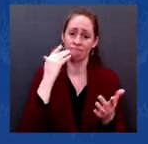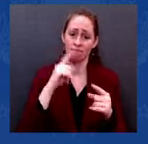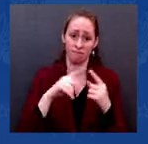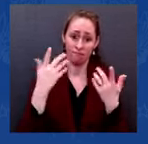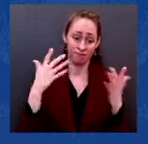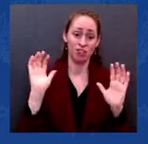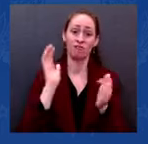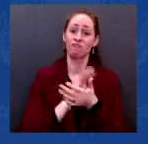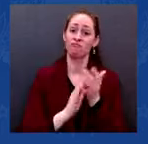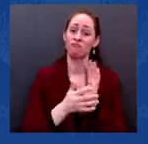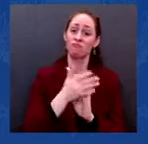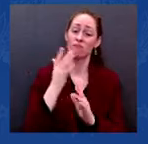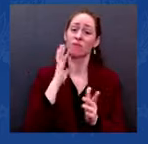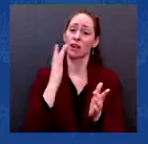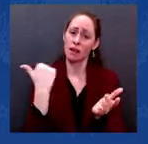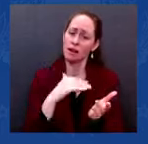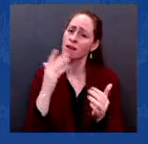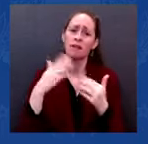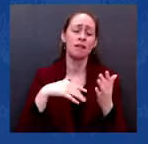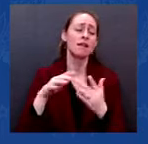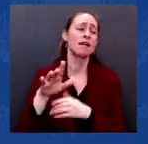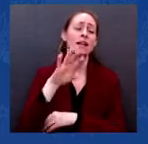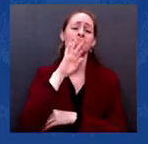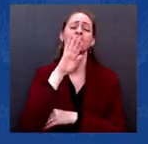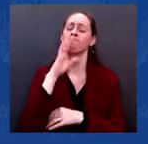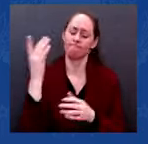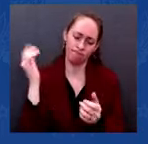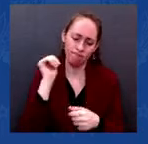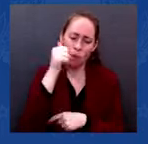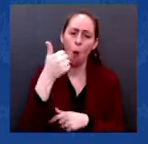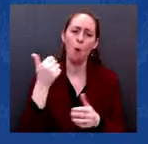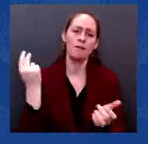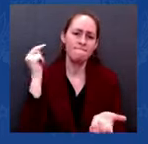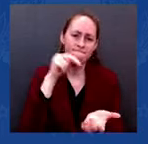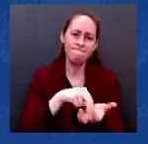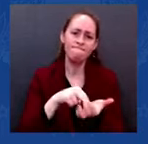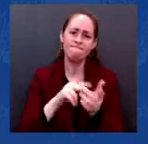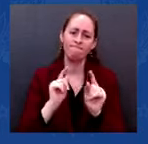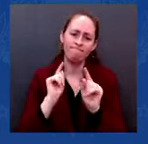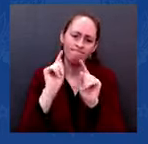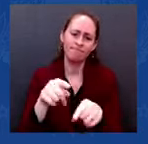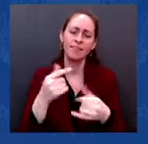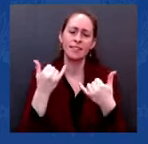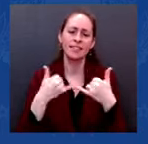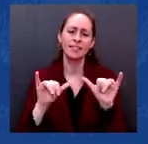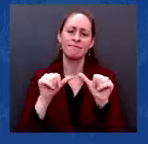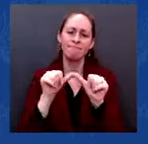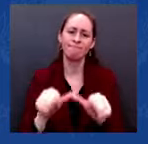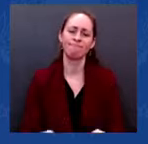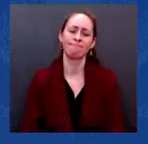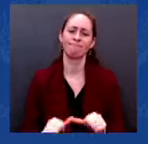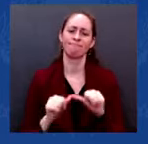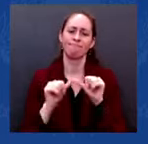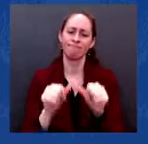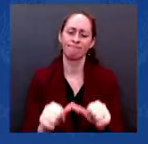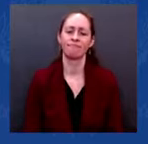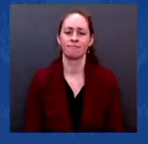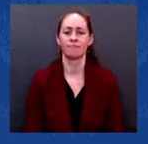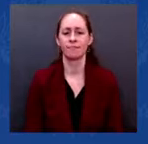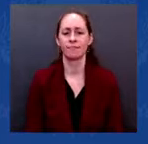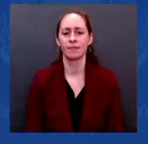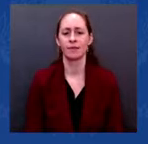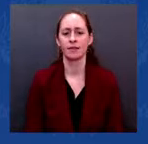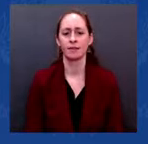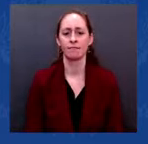I now yield to my good friend whose district we are in, here in Lower Manhattan, Congresswoman Nidia Velasquez.